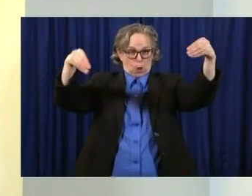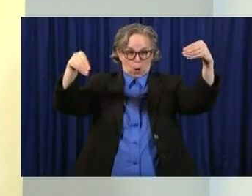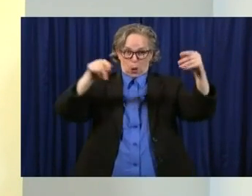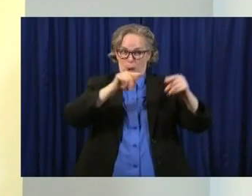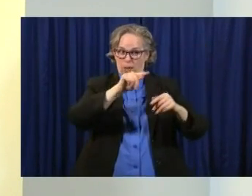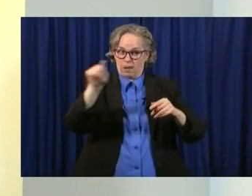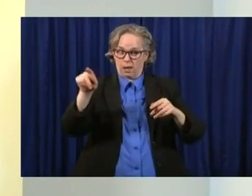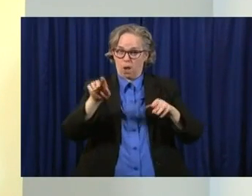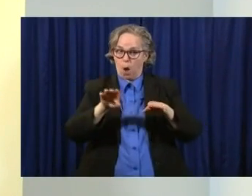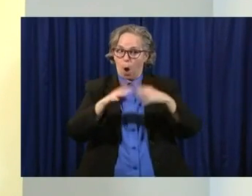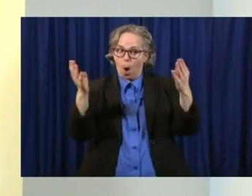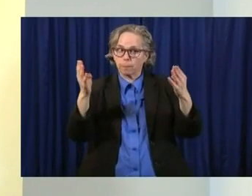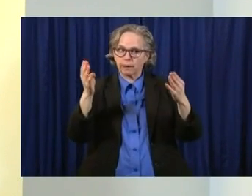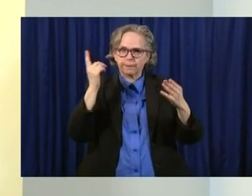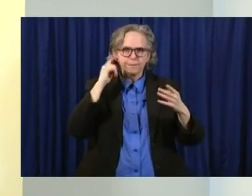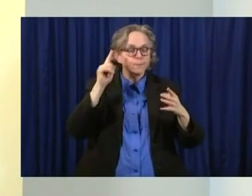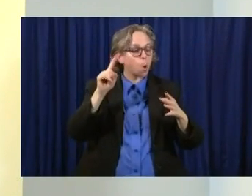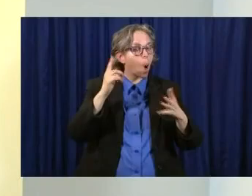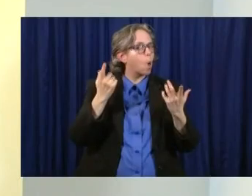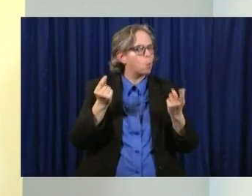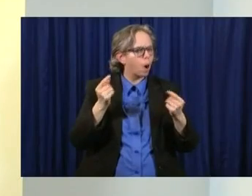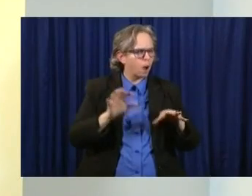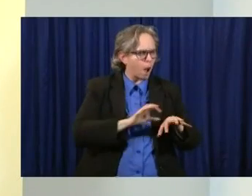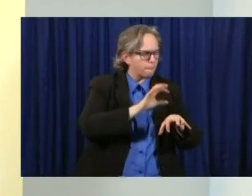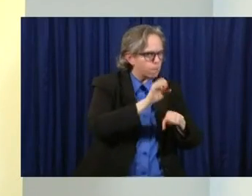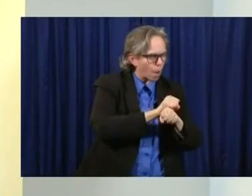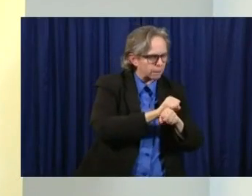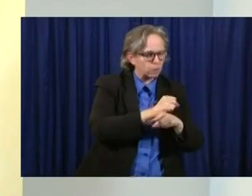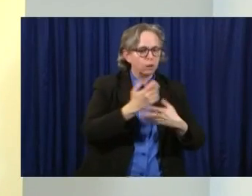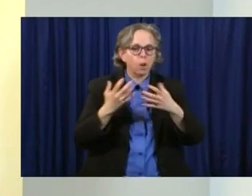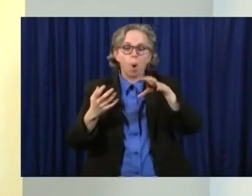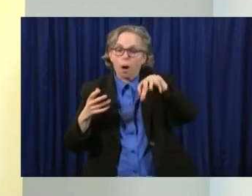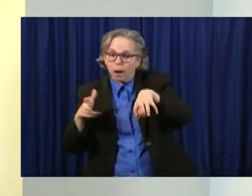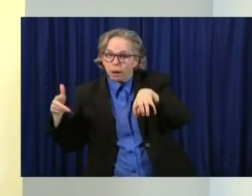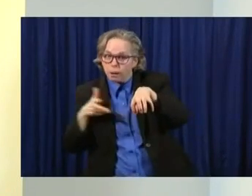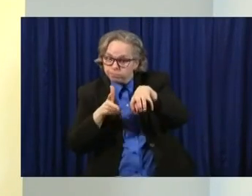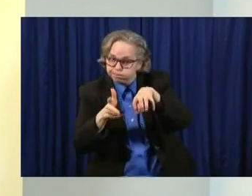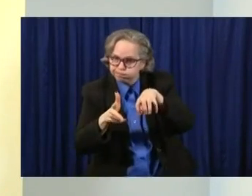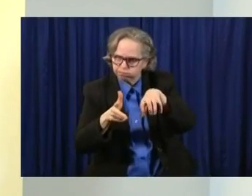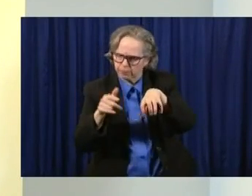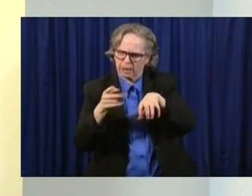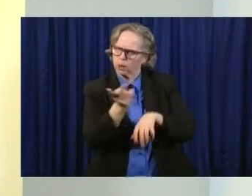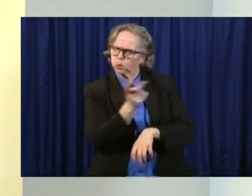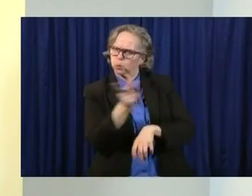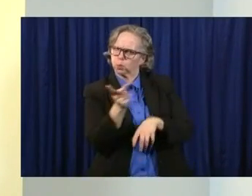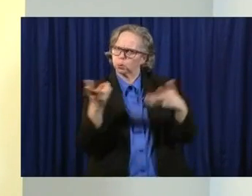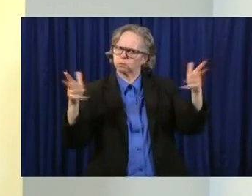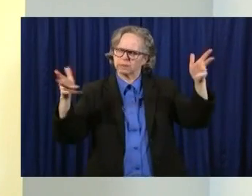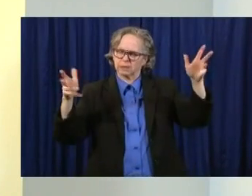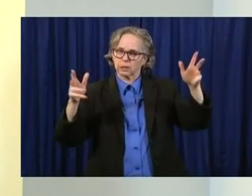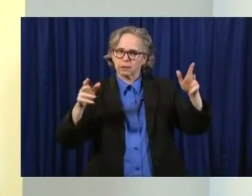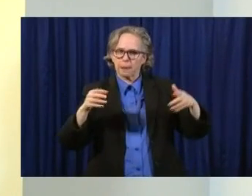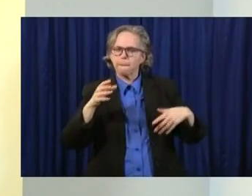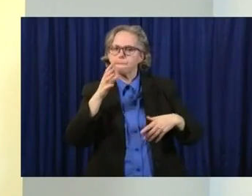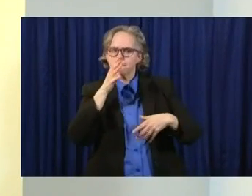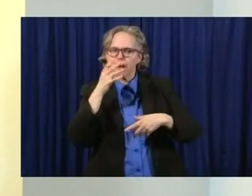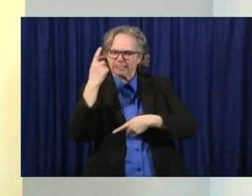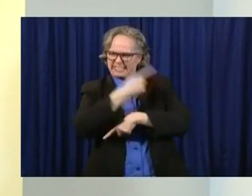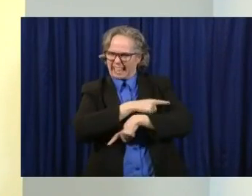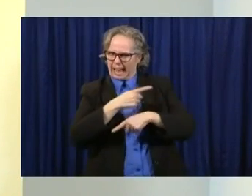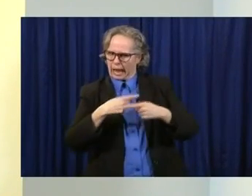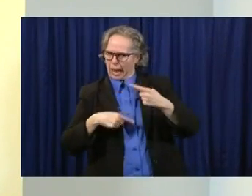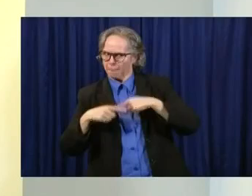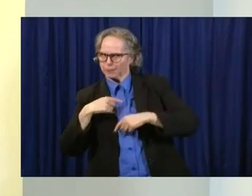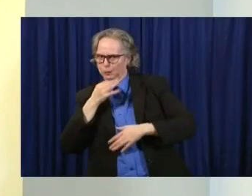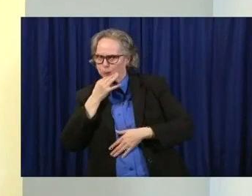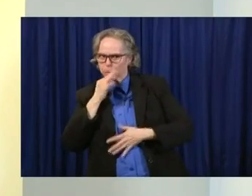services and curbside service as well. And Mother's Day is coming up, so flowers, jewelry, those kinds of things. You can